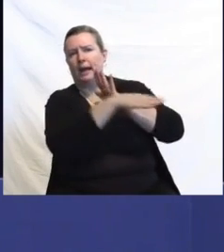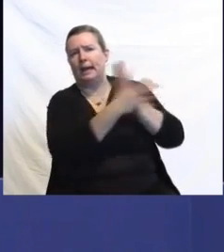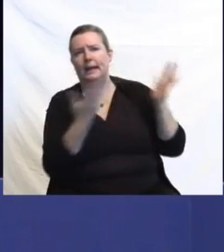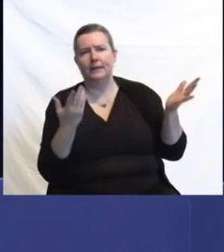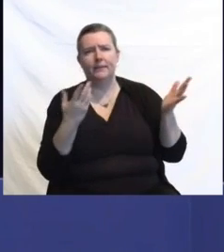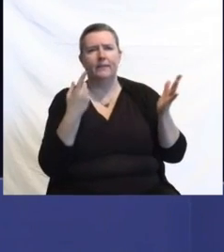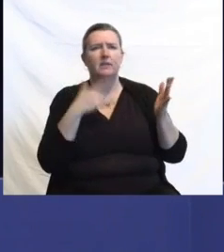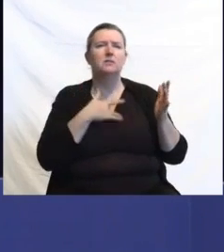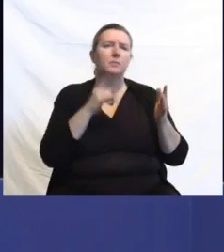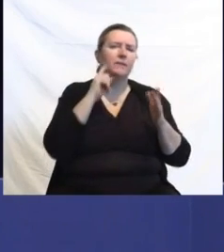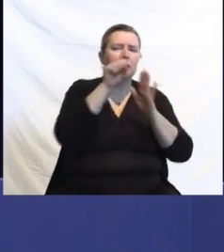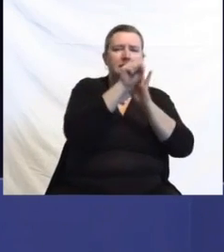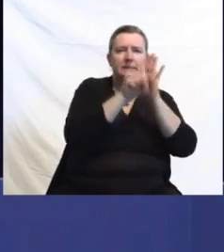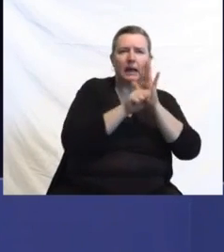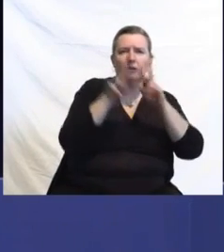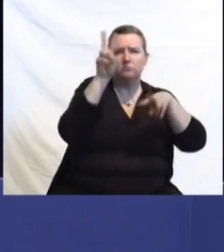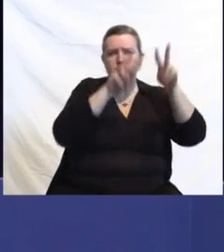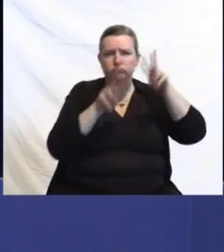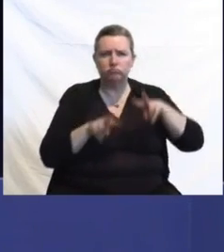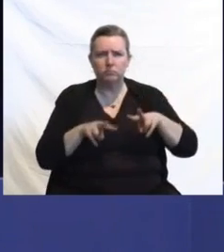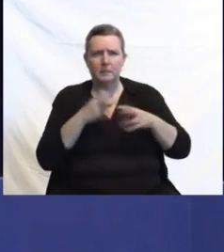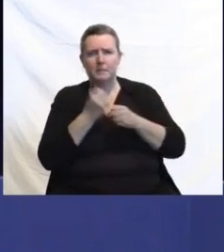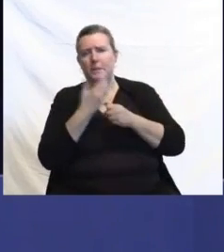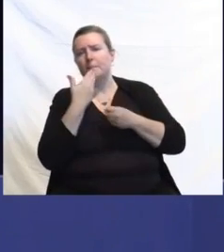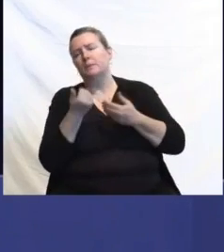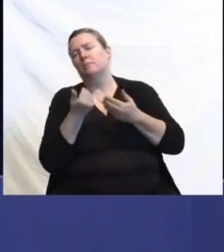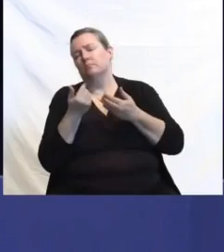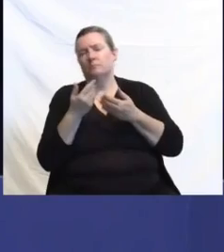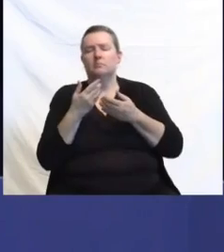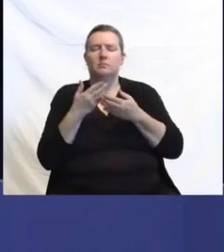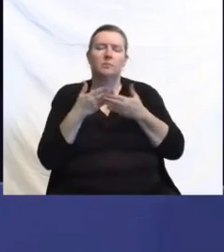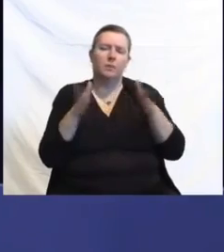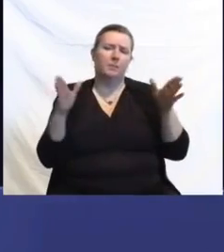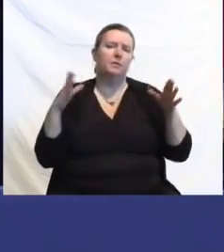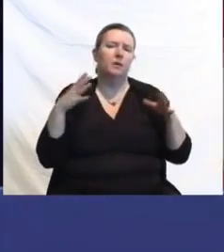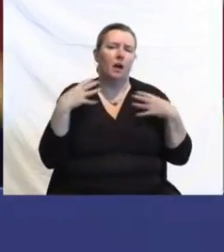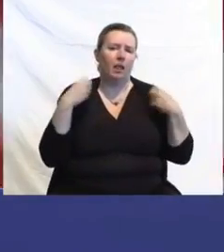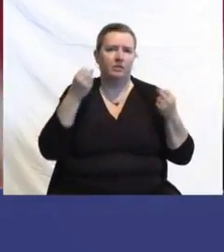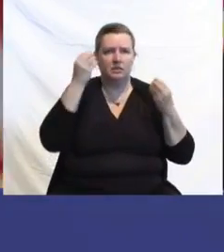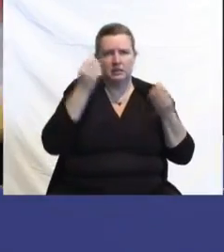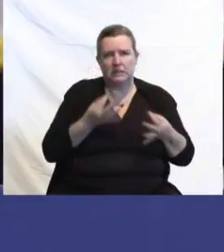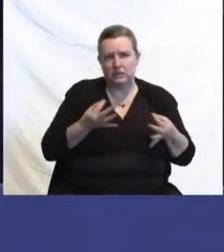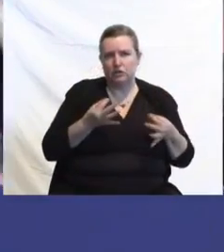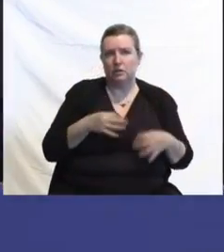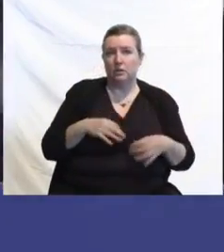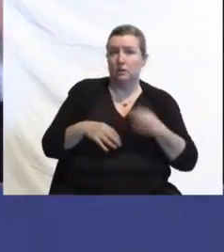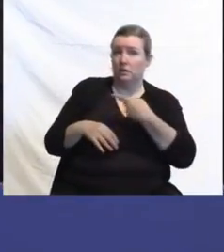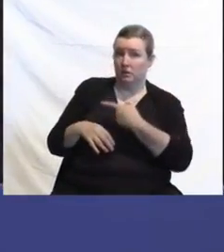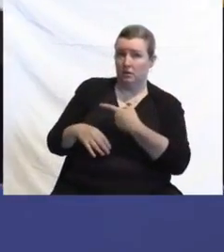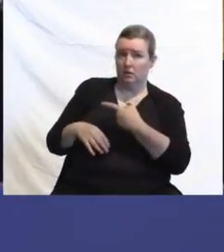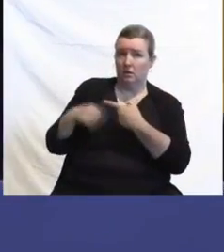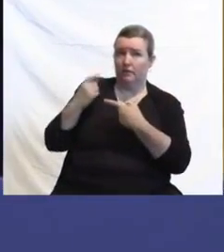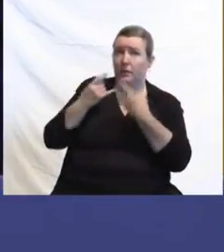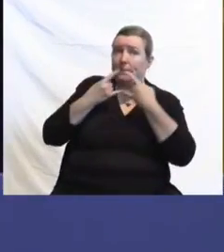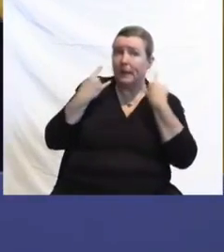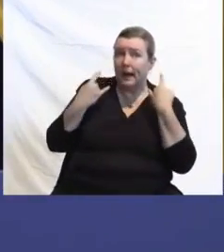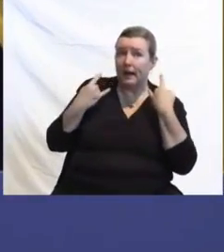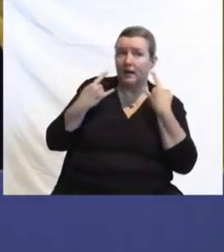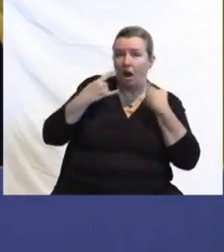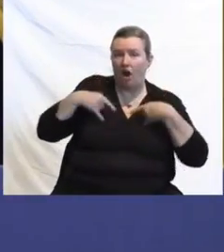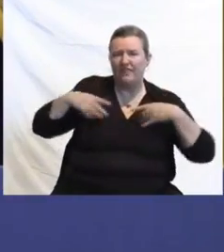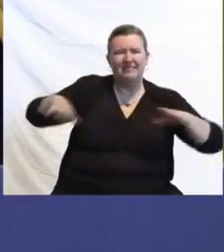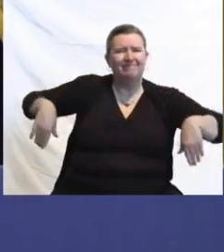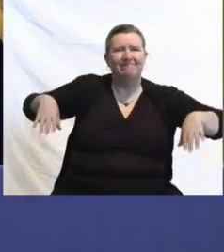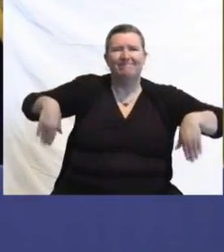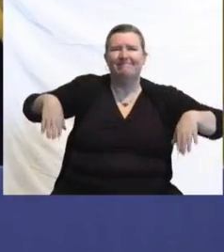better public health decisions as a result. Matt, we're not there yet on lifting the mandate, but please, God, we will be and I hope it's sooner than